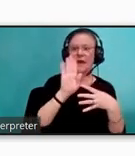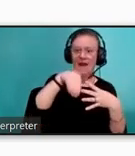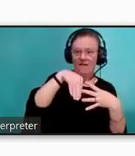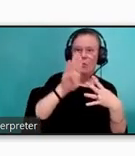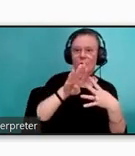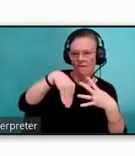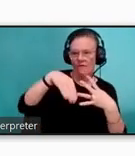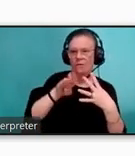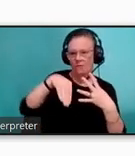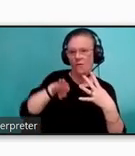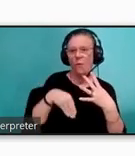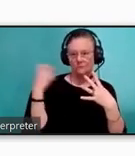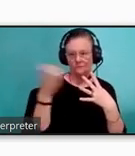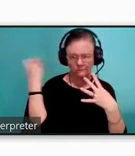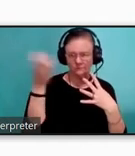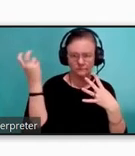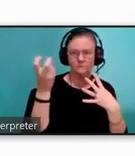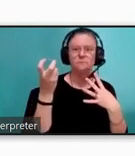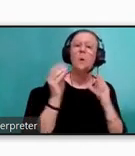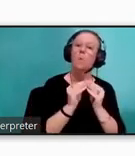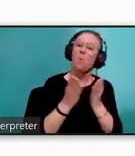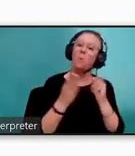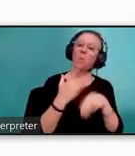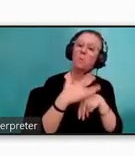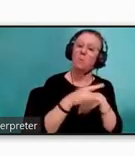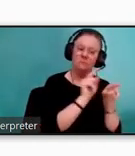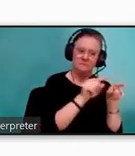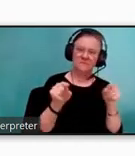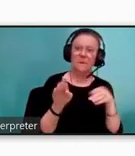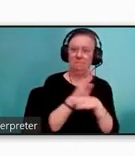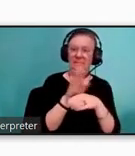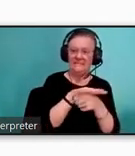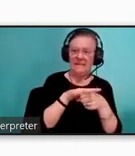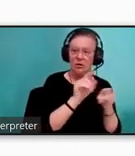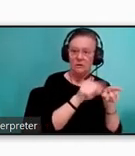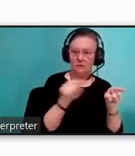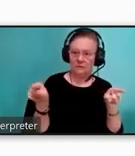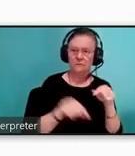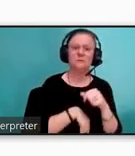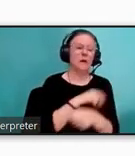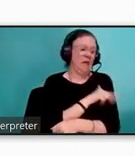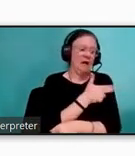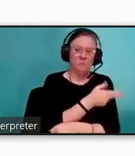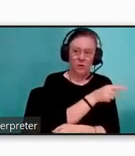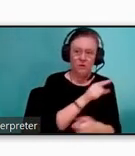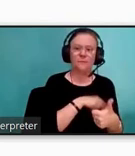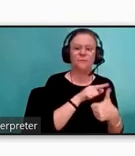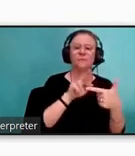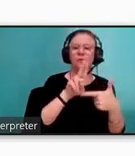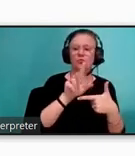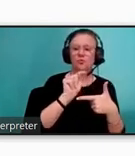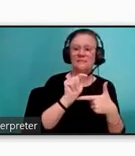This provides additional service to major service areas including ProMedica Toledo Hospital, UT